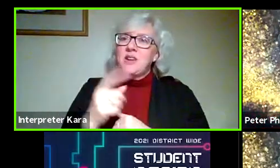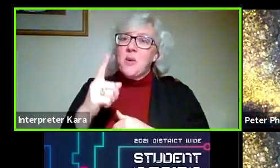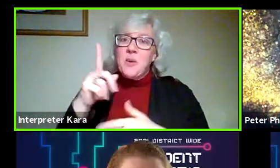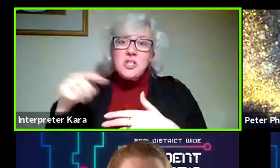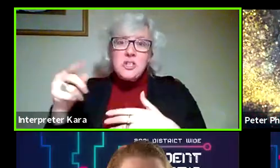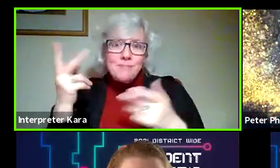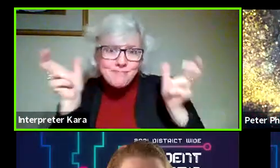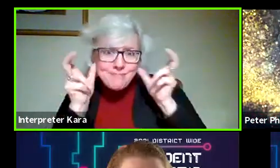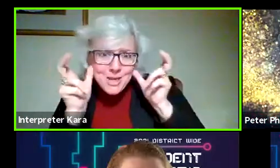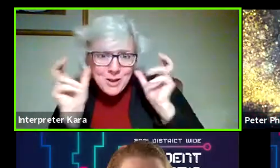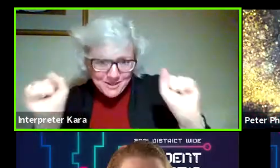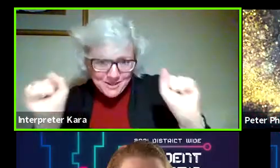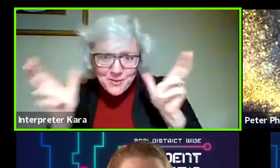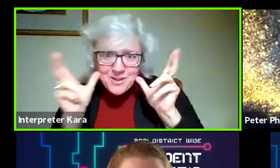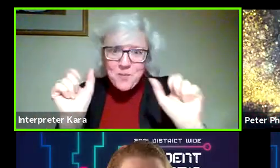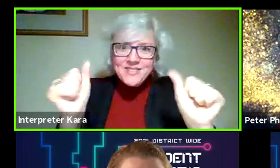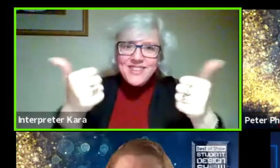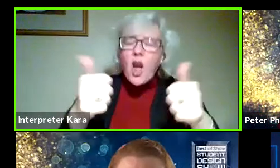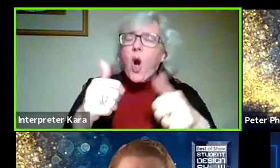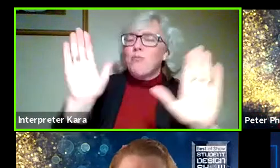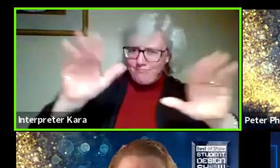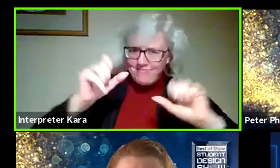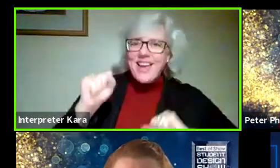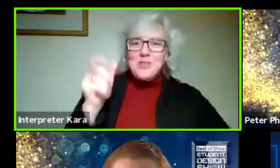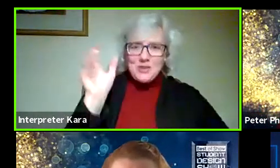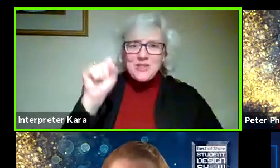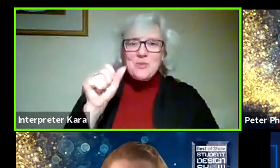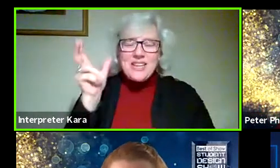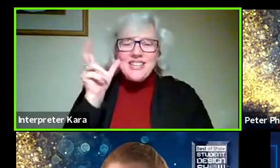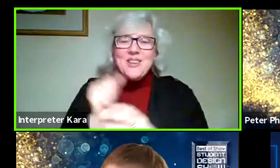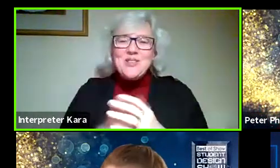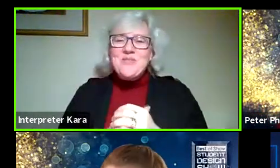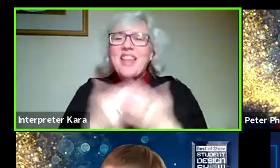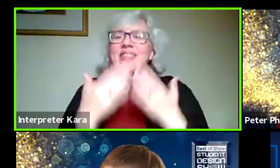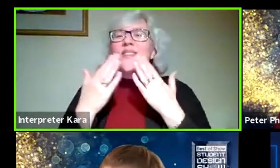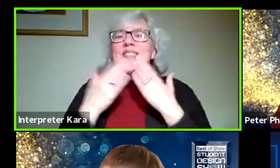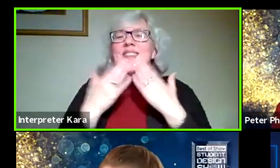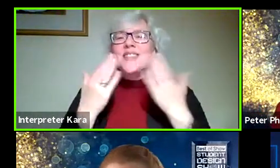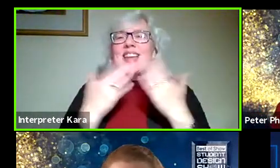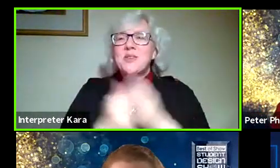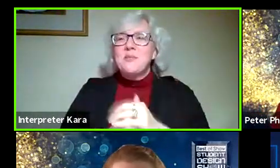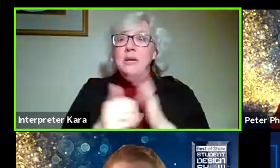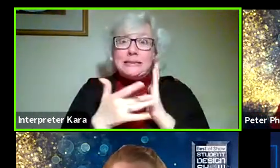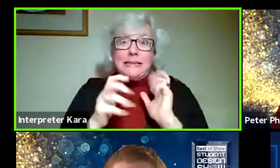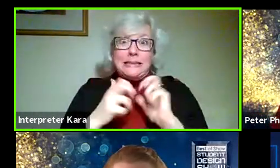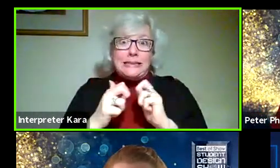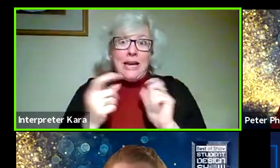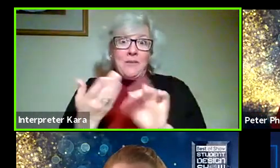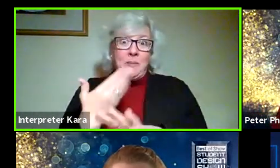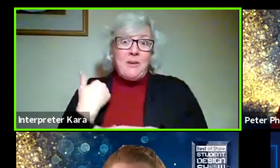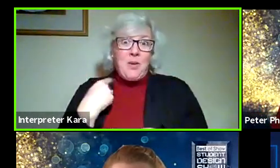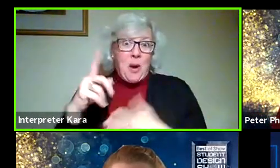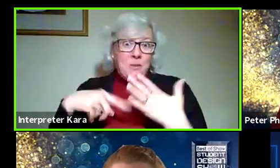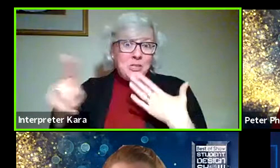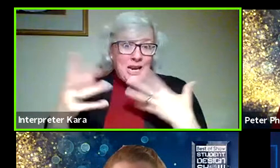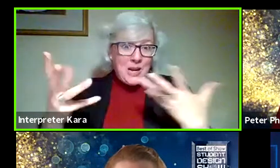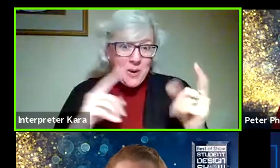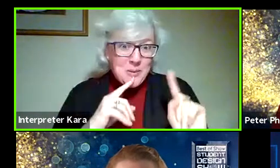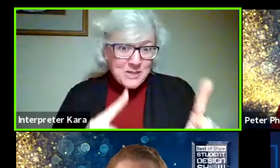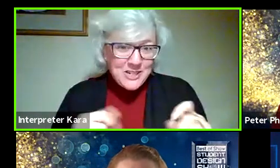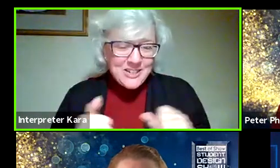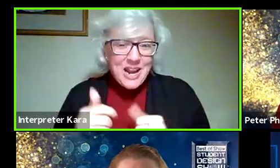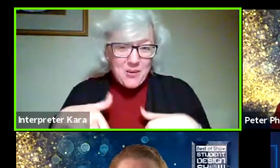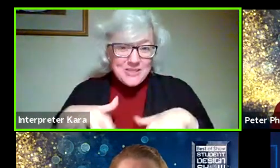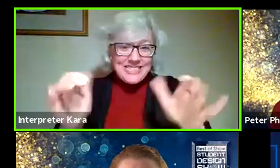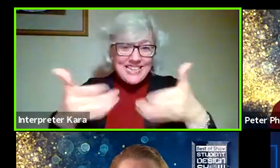sure you can hear me. Can you hear me? Yes, sir. All right. Thank you. With the technical difficulties earlier checking in, I wanted to make sure I was still